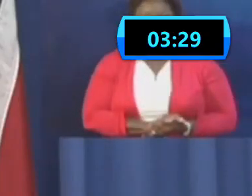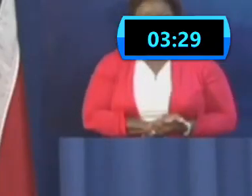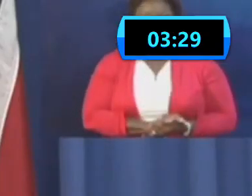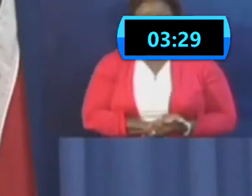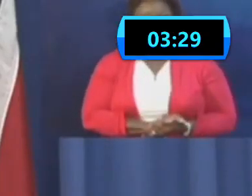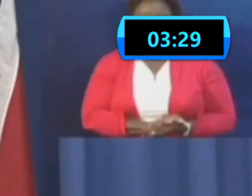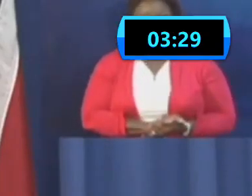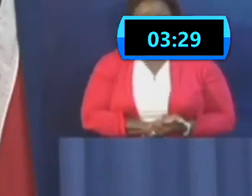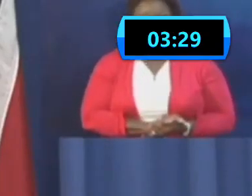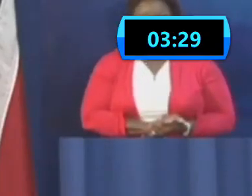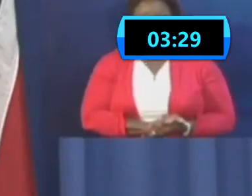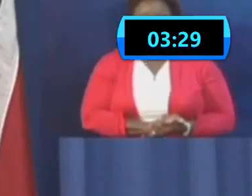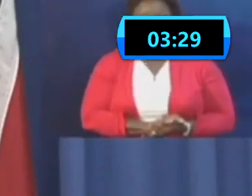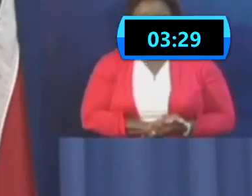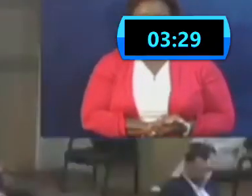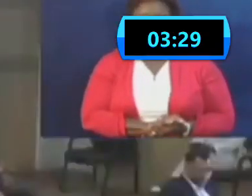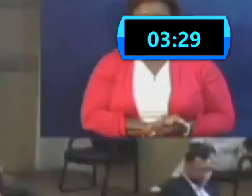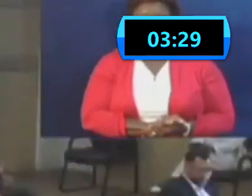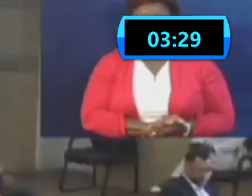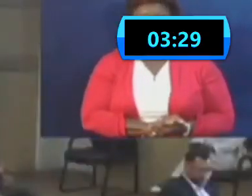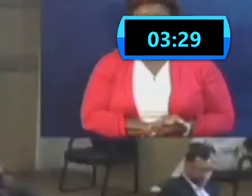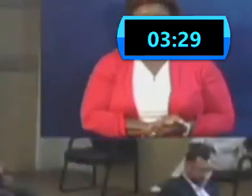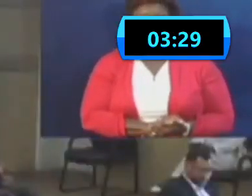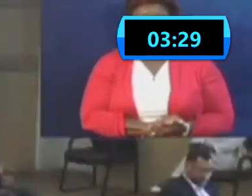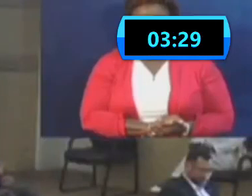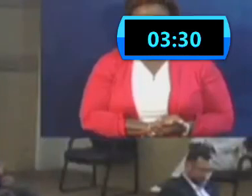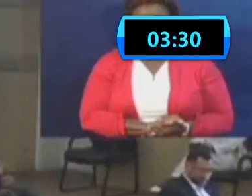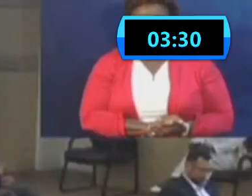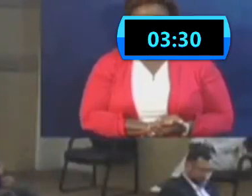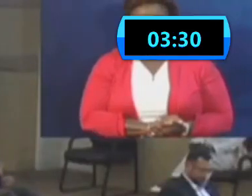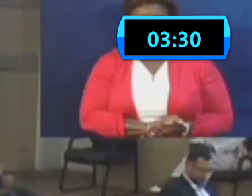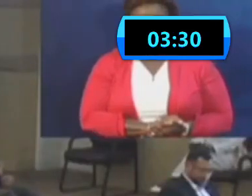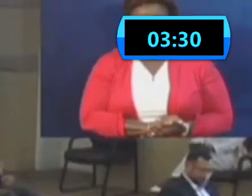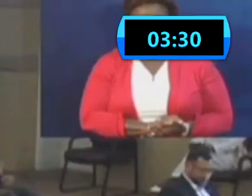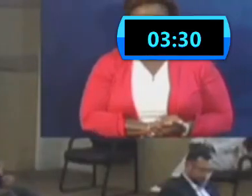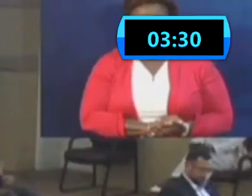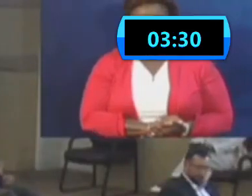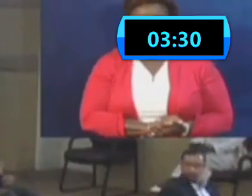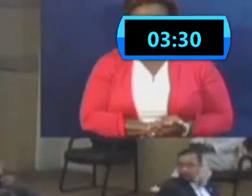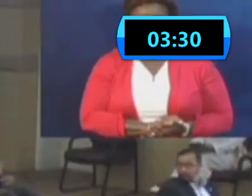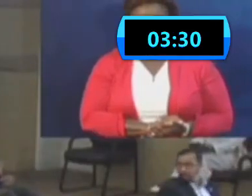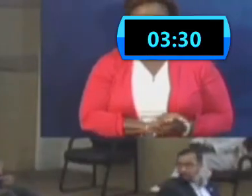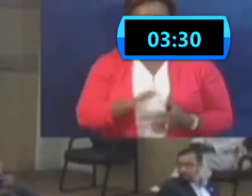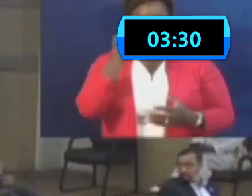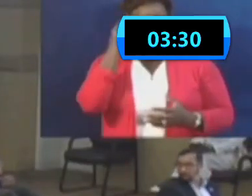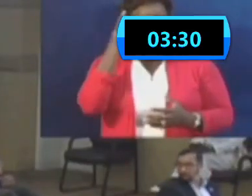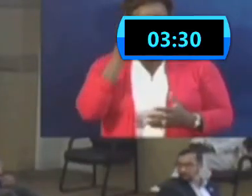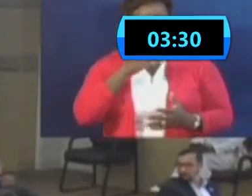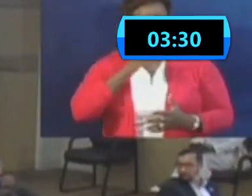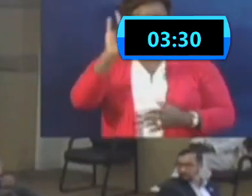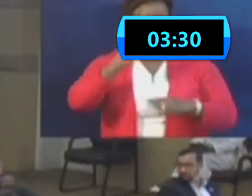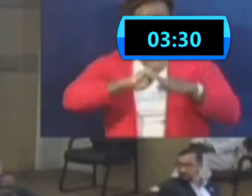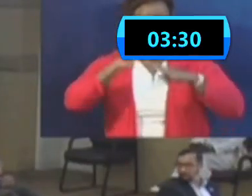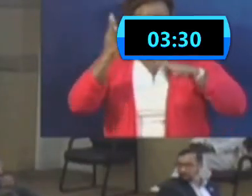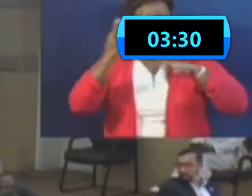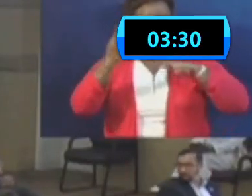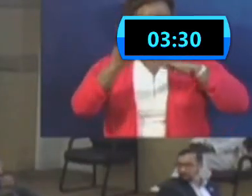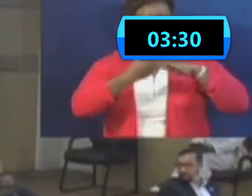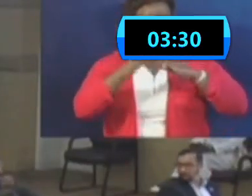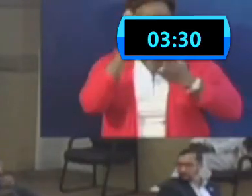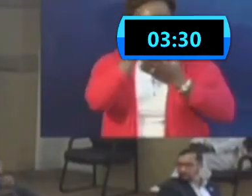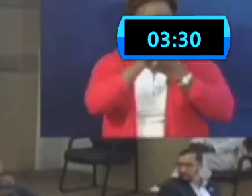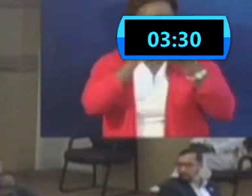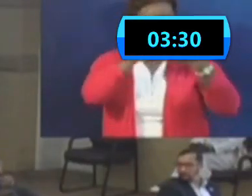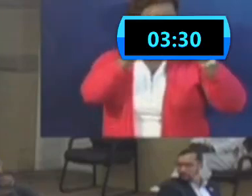interchangeably. I understand that there's a flight to Barbados tomorrow. I understand some students are due to return.